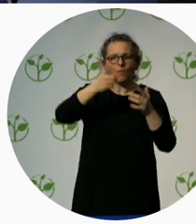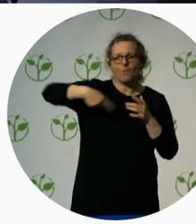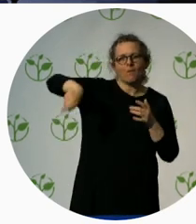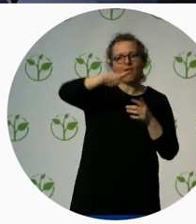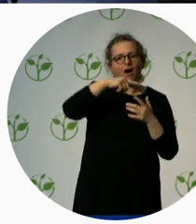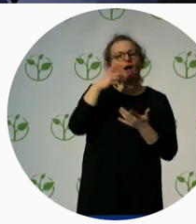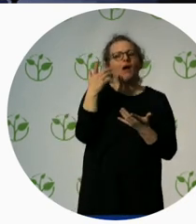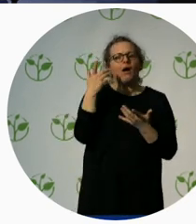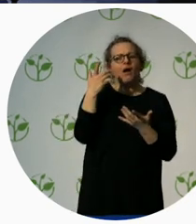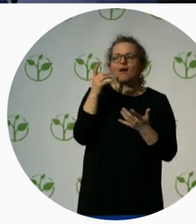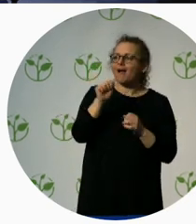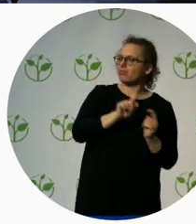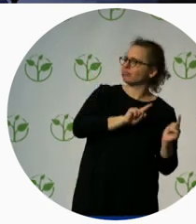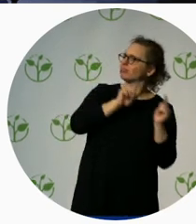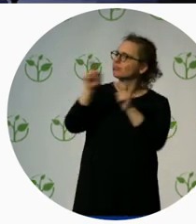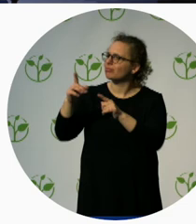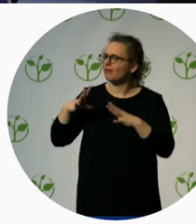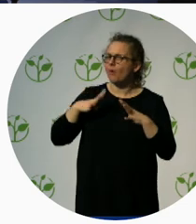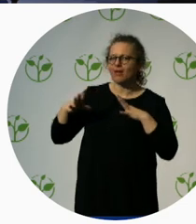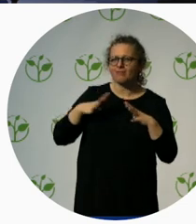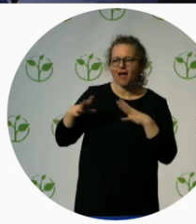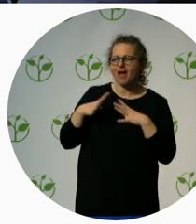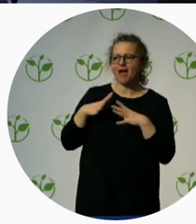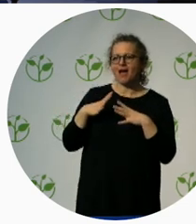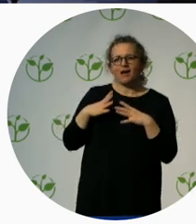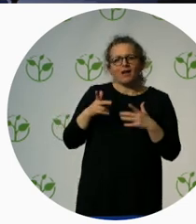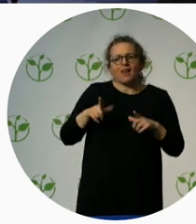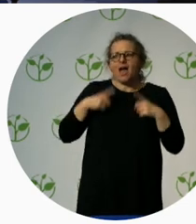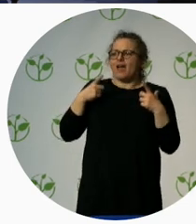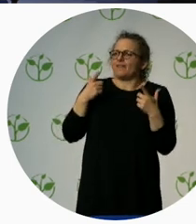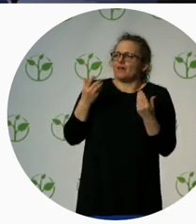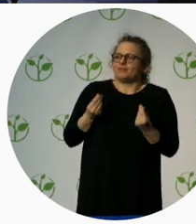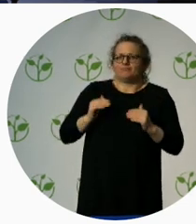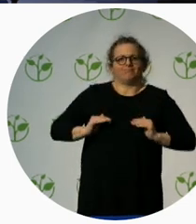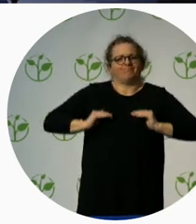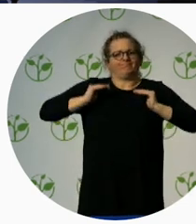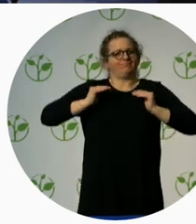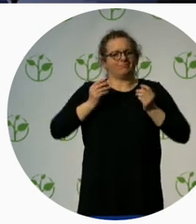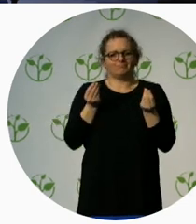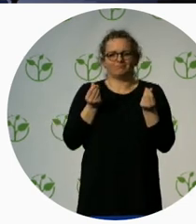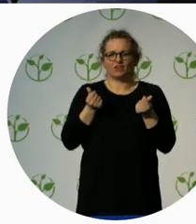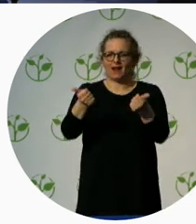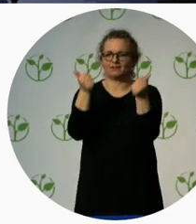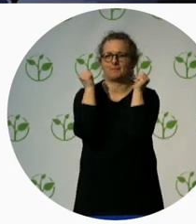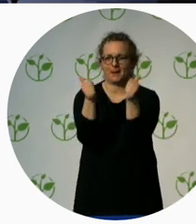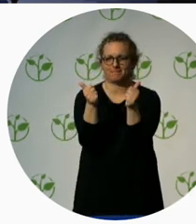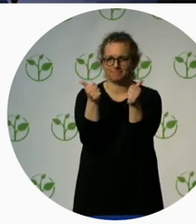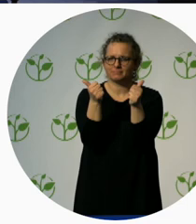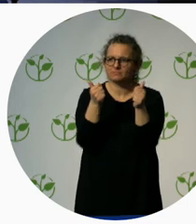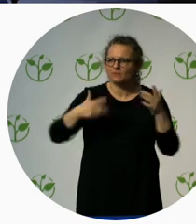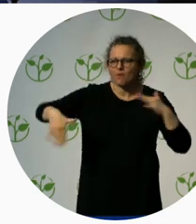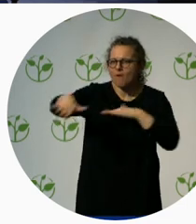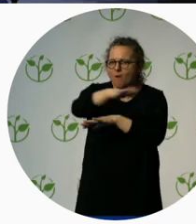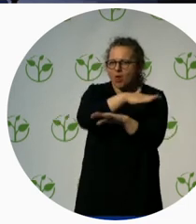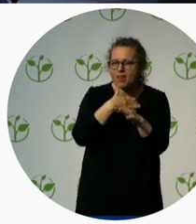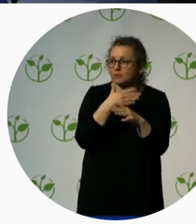tourism as part of our human right. We have a right to participate. So, from all the examples we